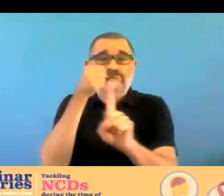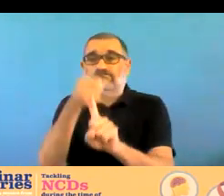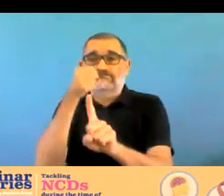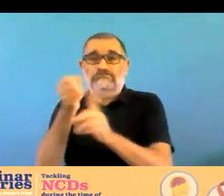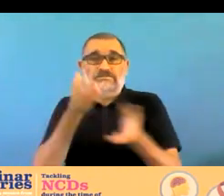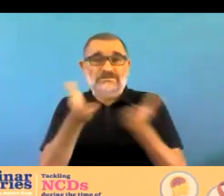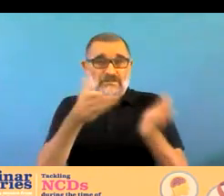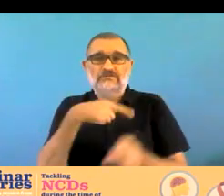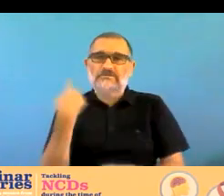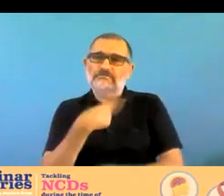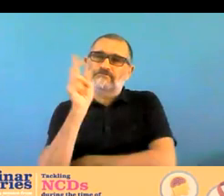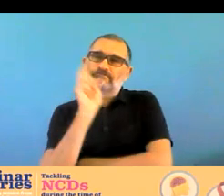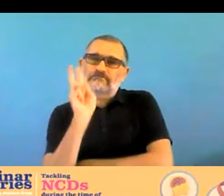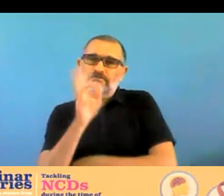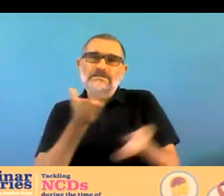promotion and prevention